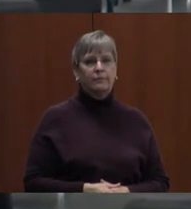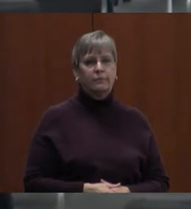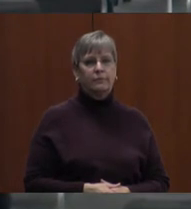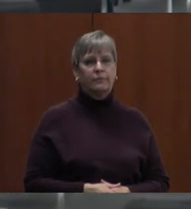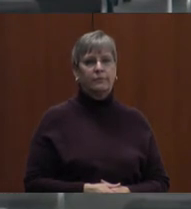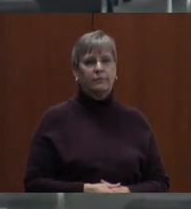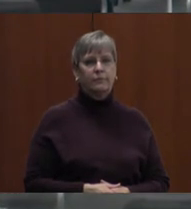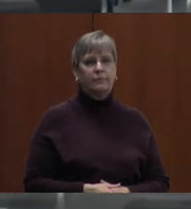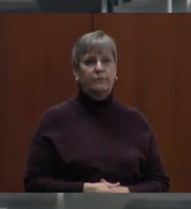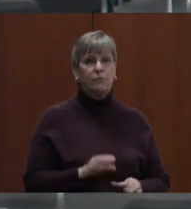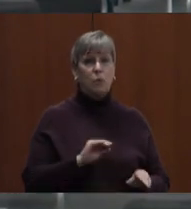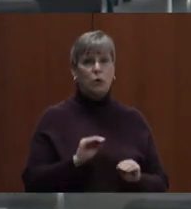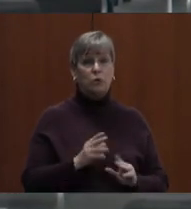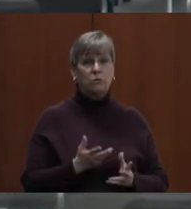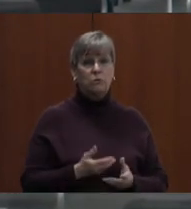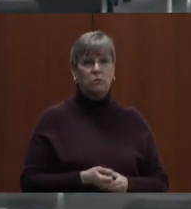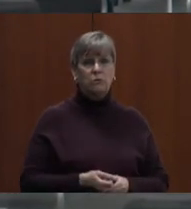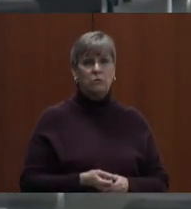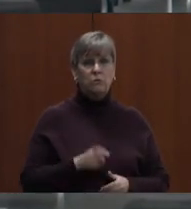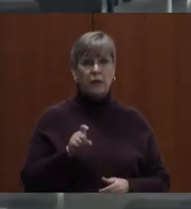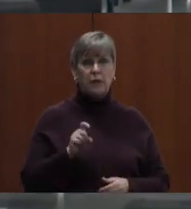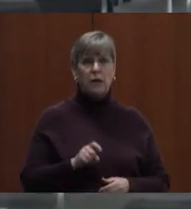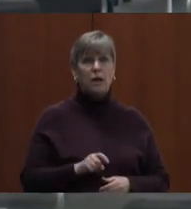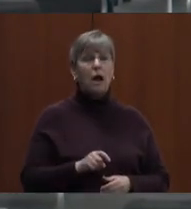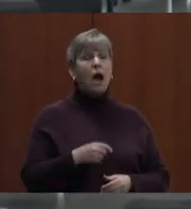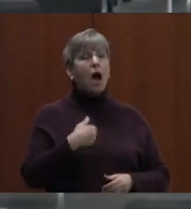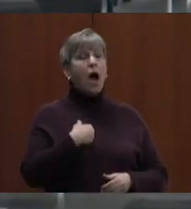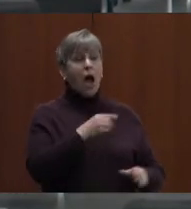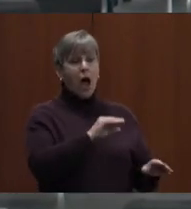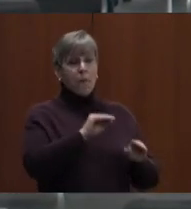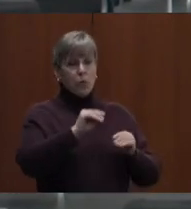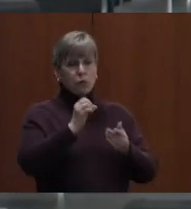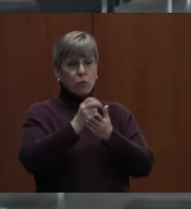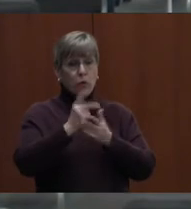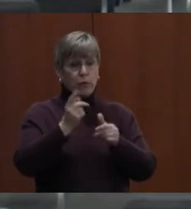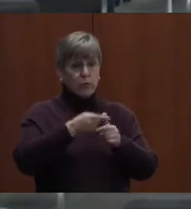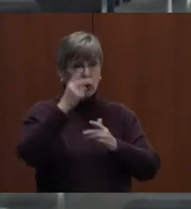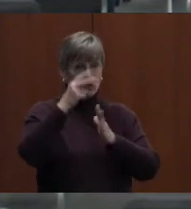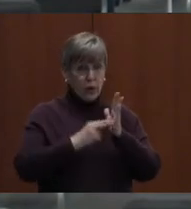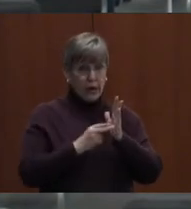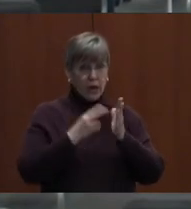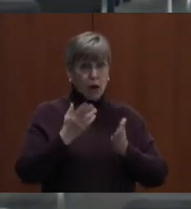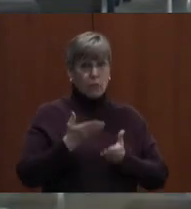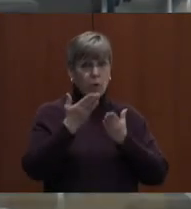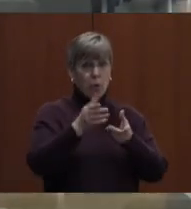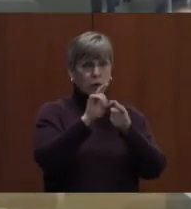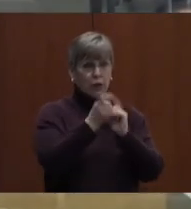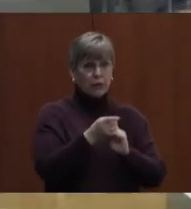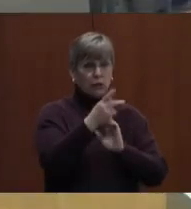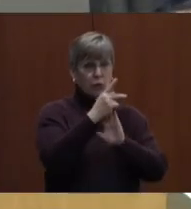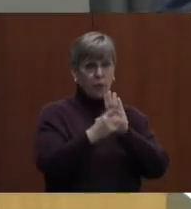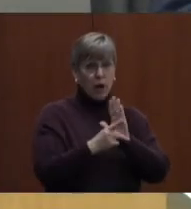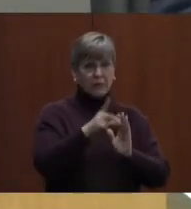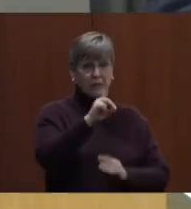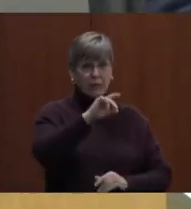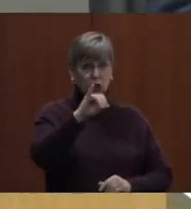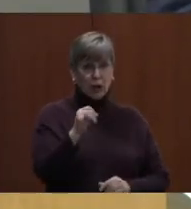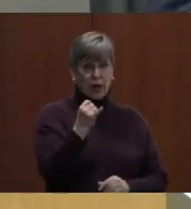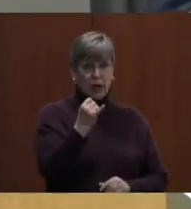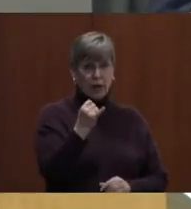Like a motion? Mm-hmm. Madam President, move to approve the first reading of proposed changes to policy DJ,